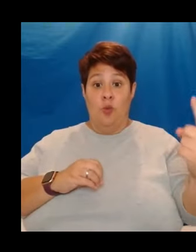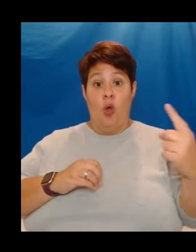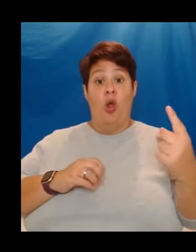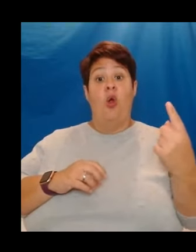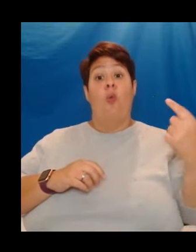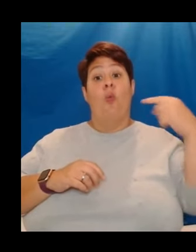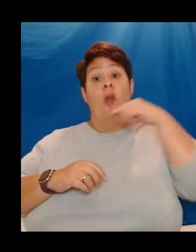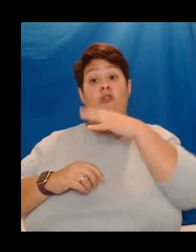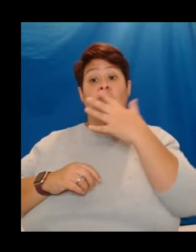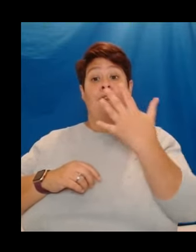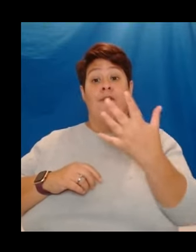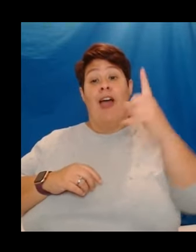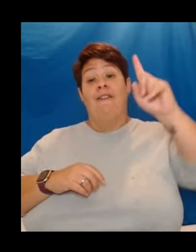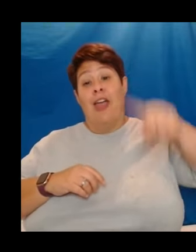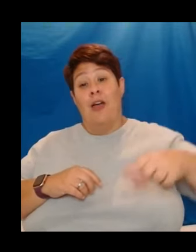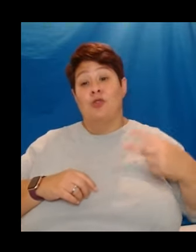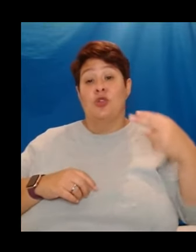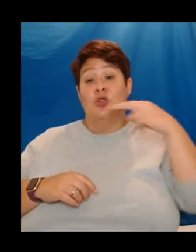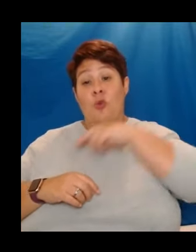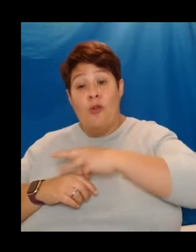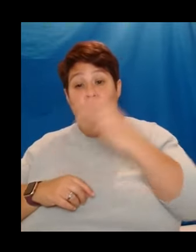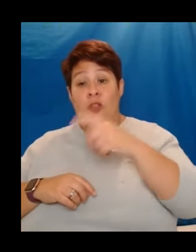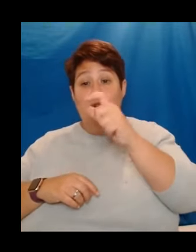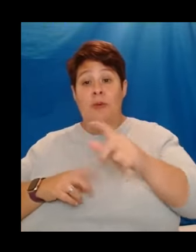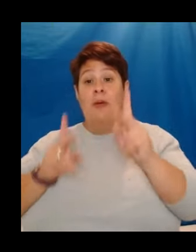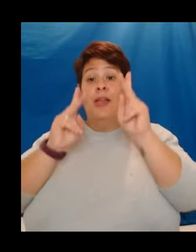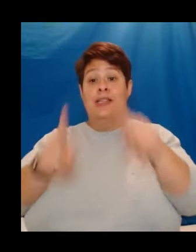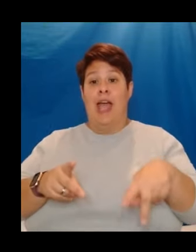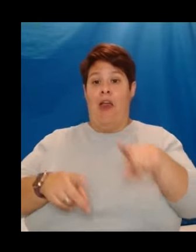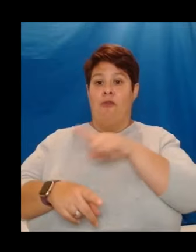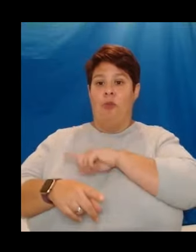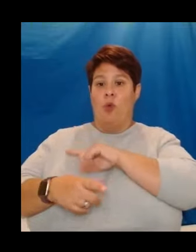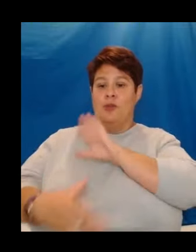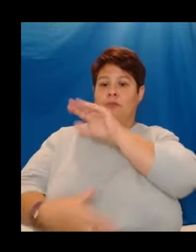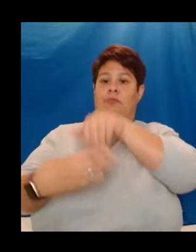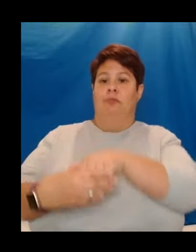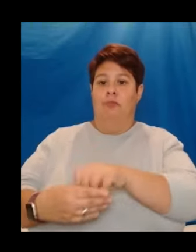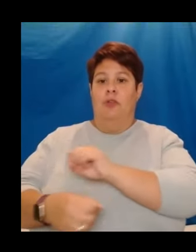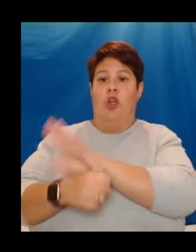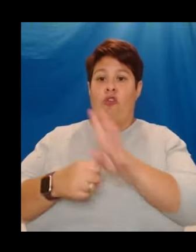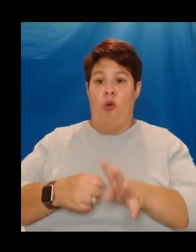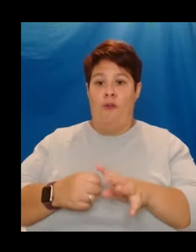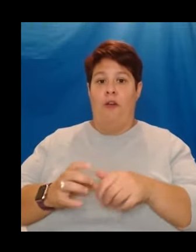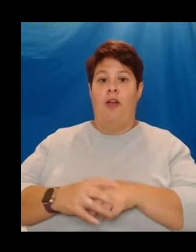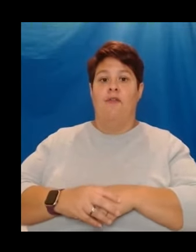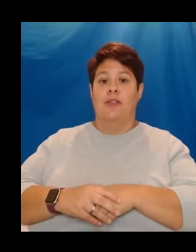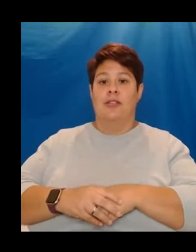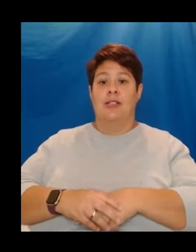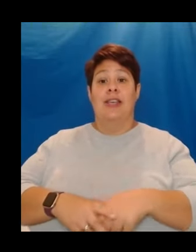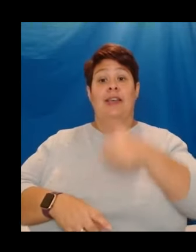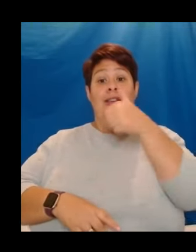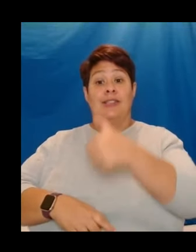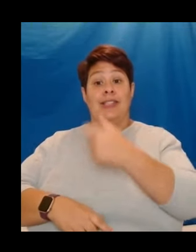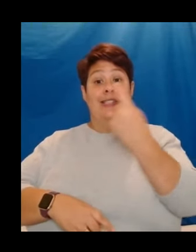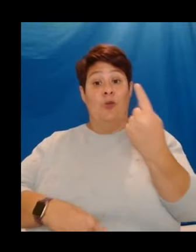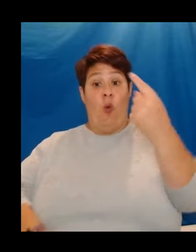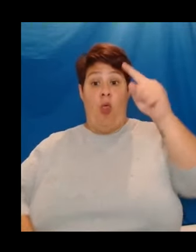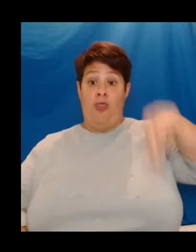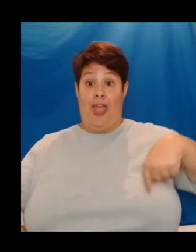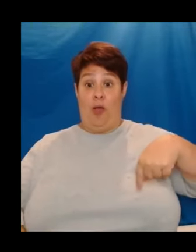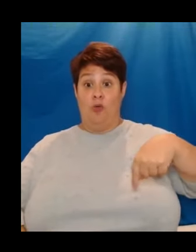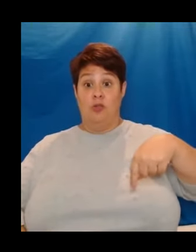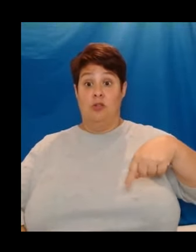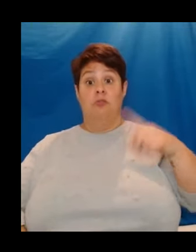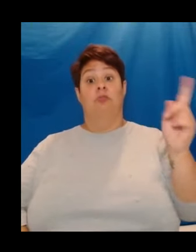,213 people died from causes involving COVID. 61,000 of those were